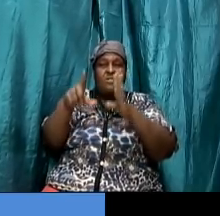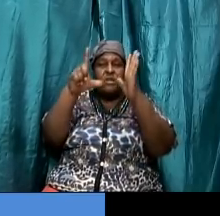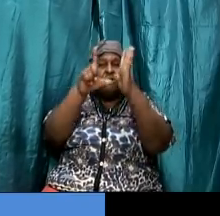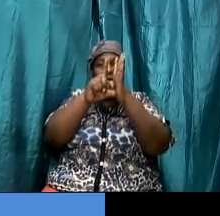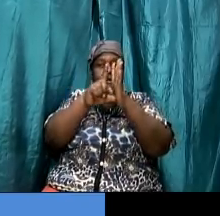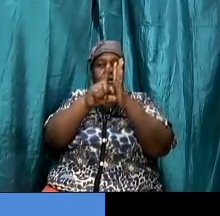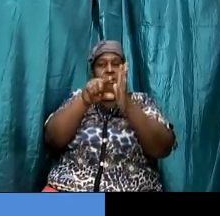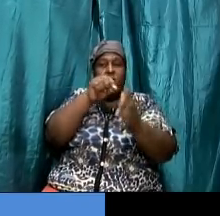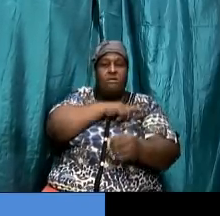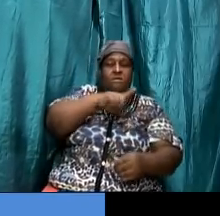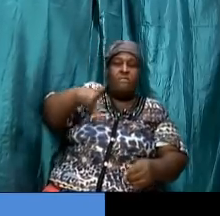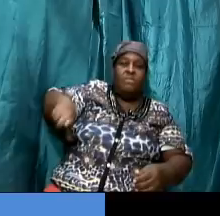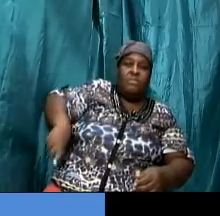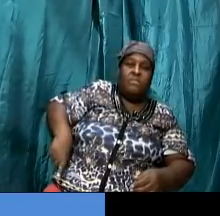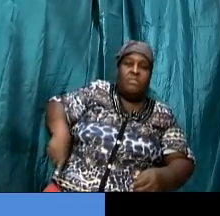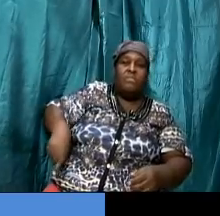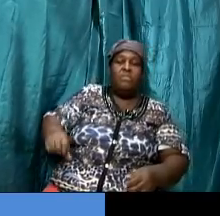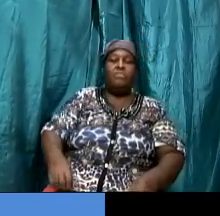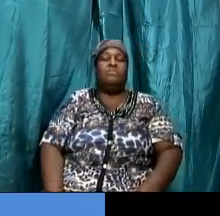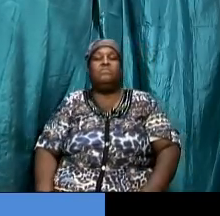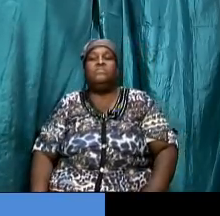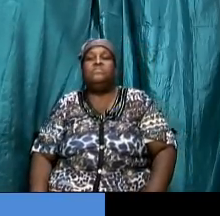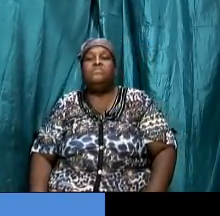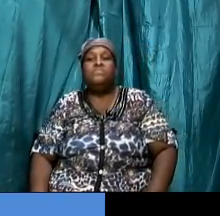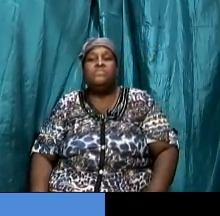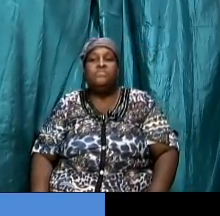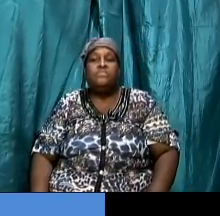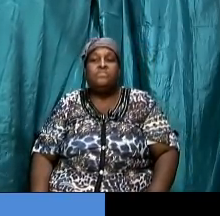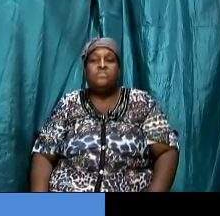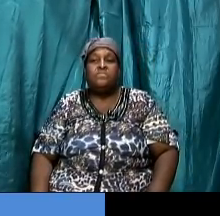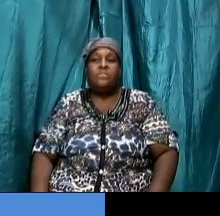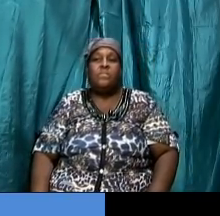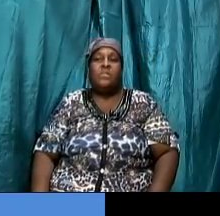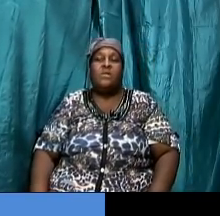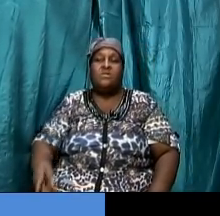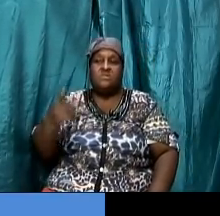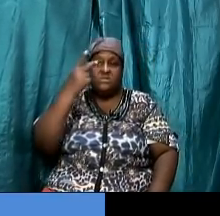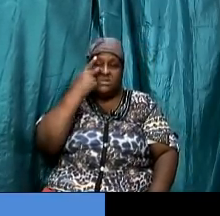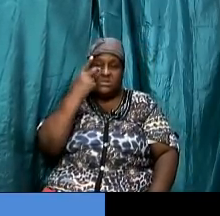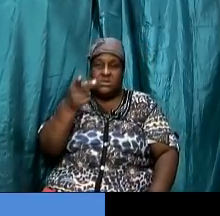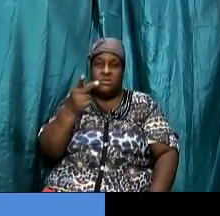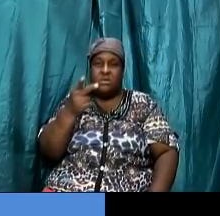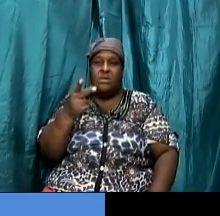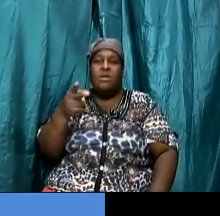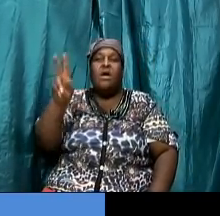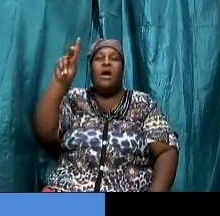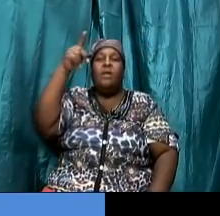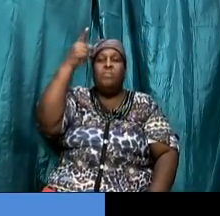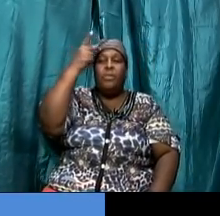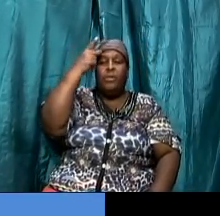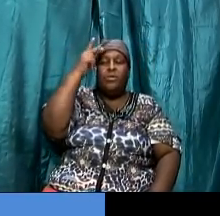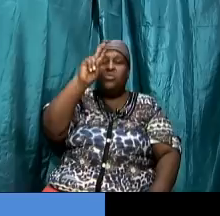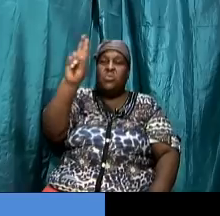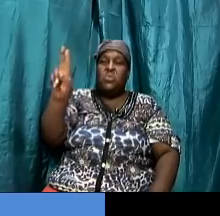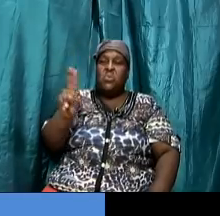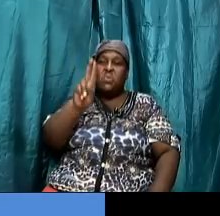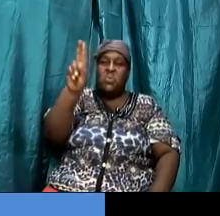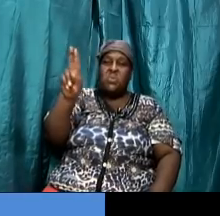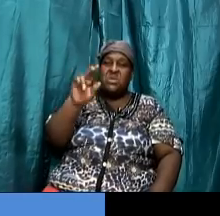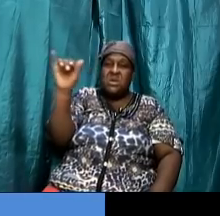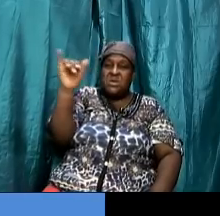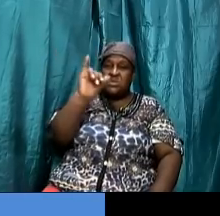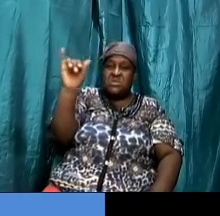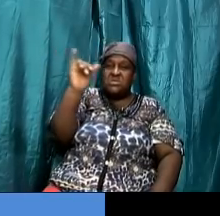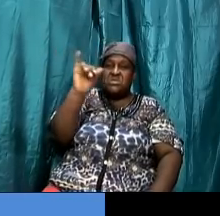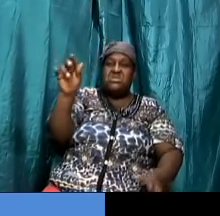monthly and the set feasts is yearly you see the reverse of the pattern and paul used the same